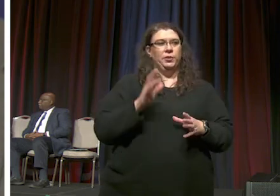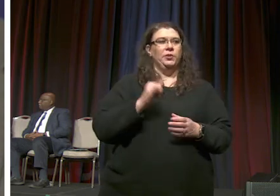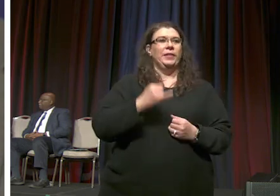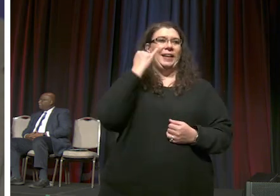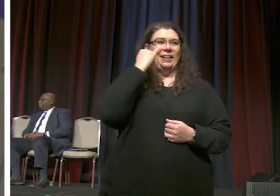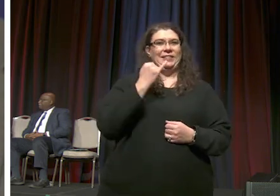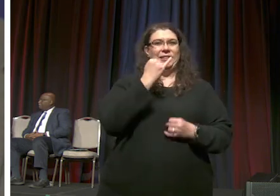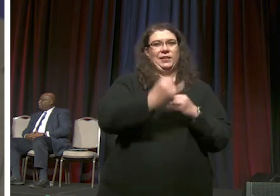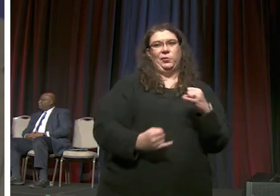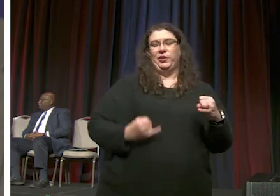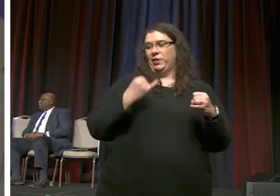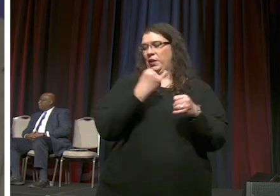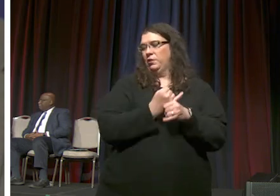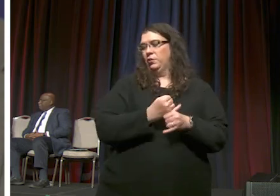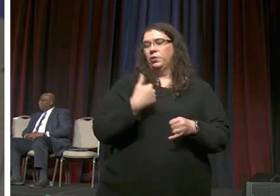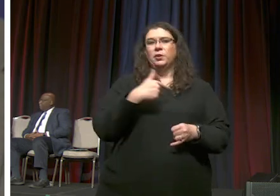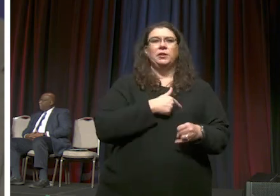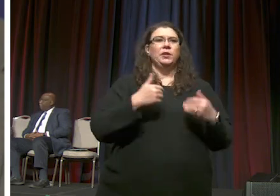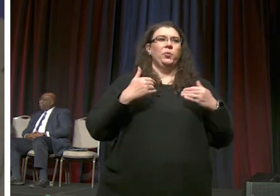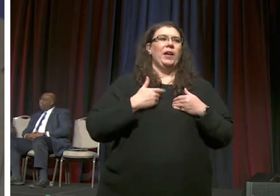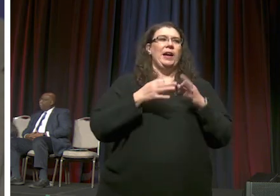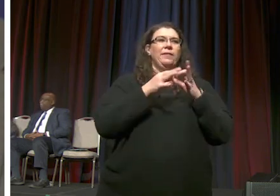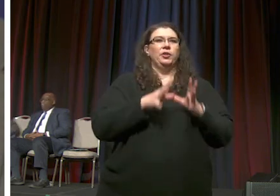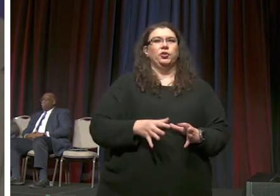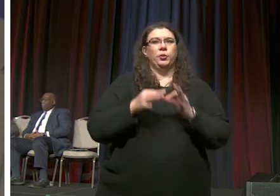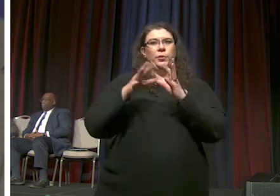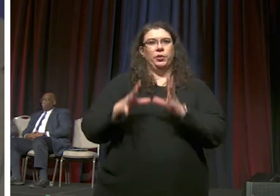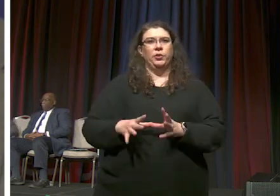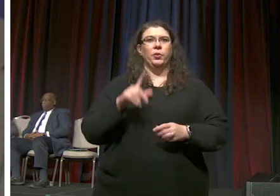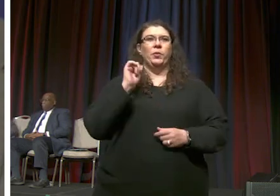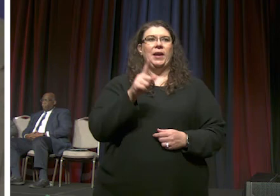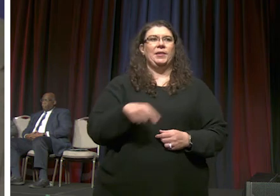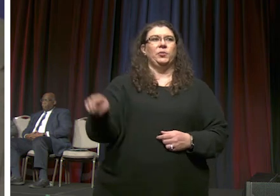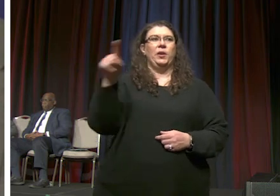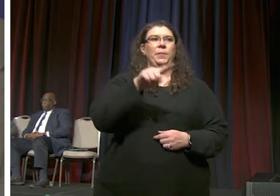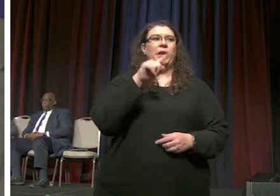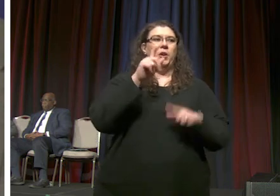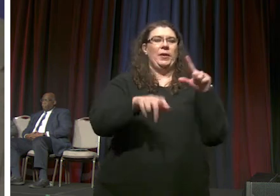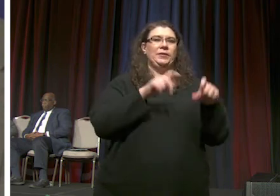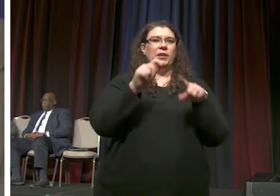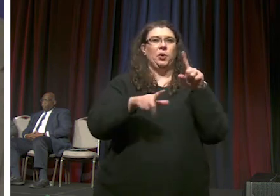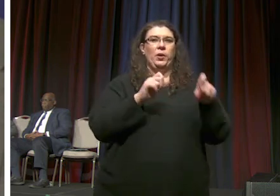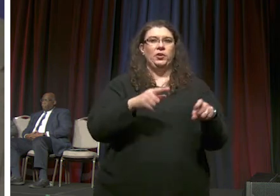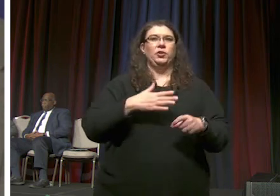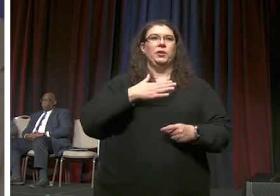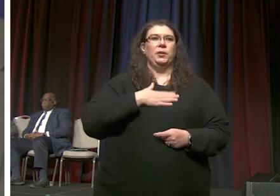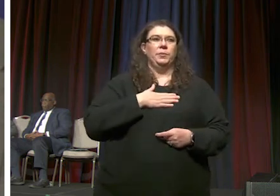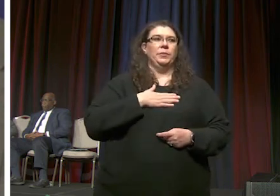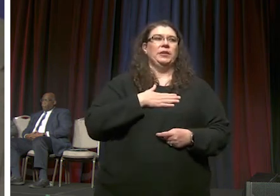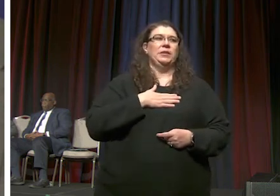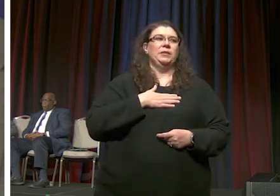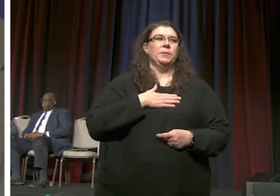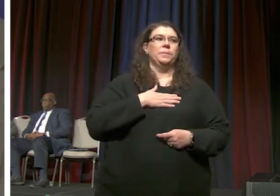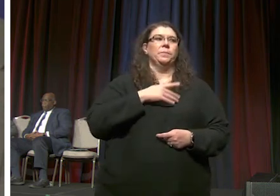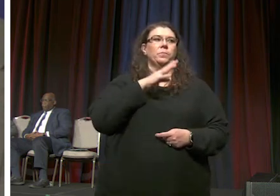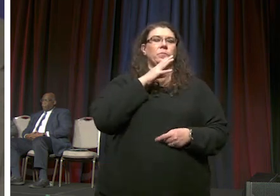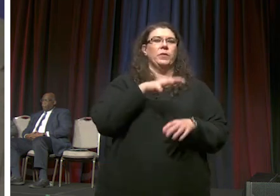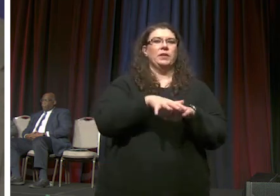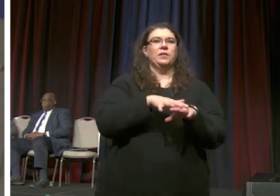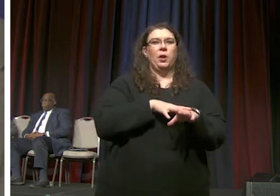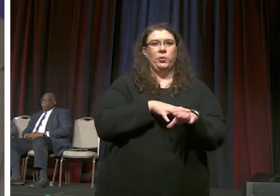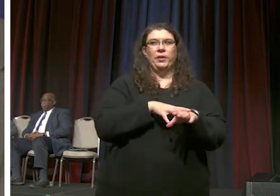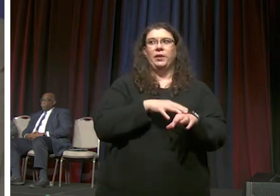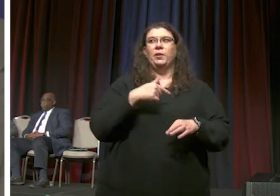very international since we have interpreters we ask that everybody who asks a question please ask please speak slowly